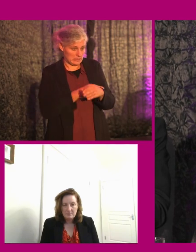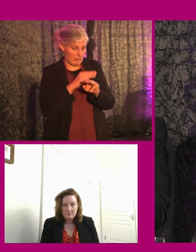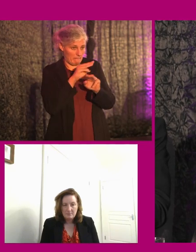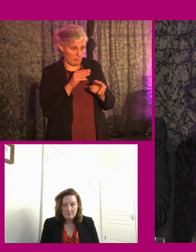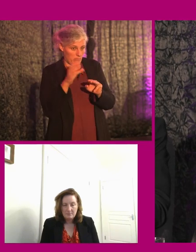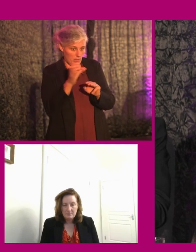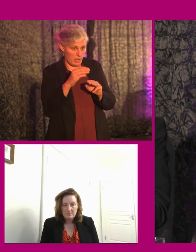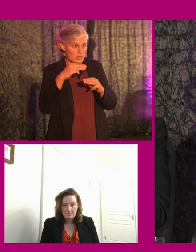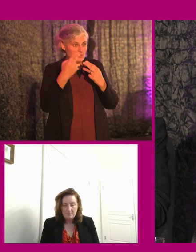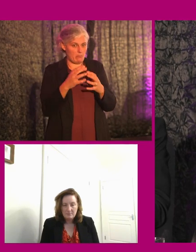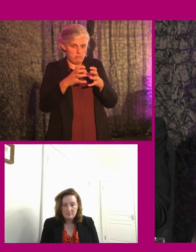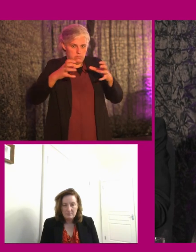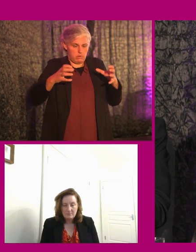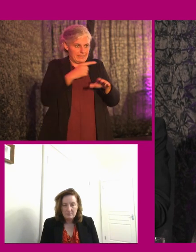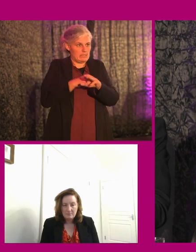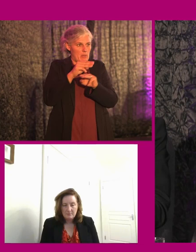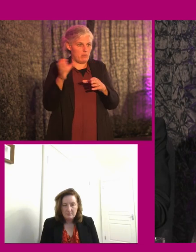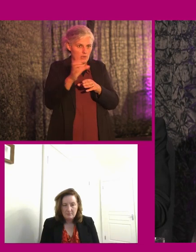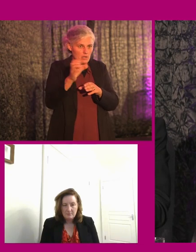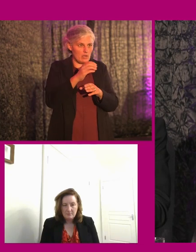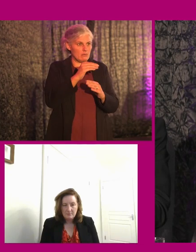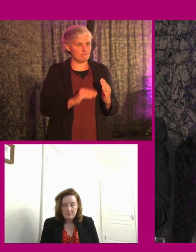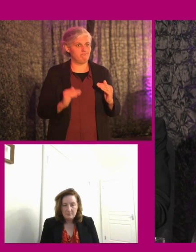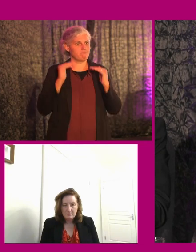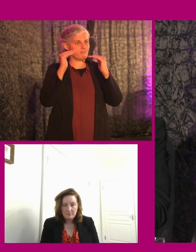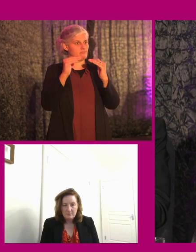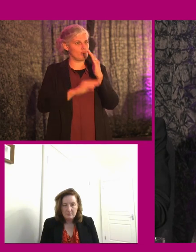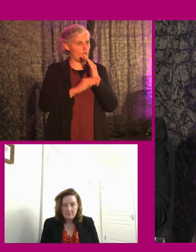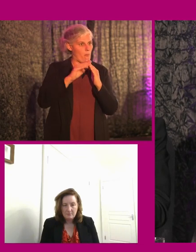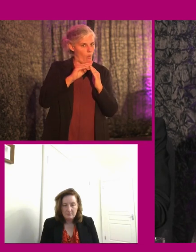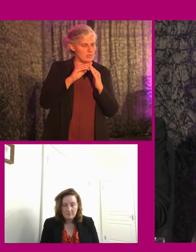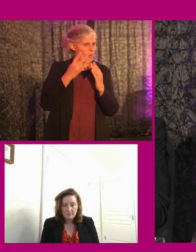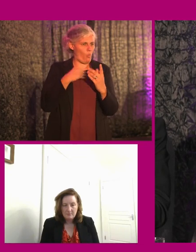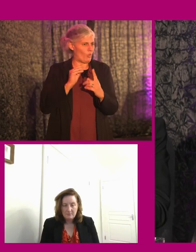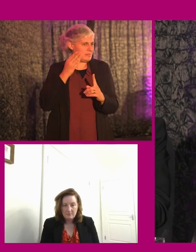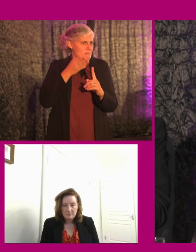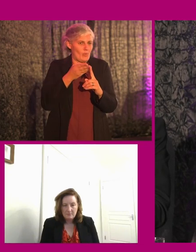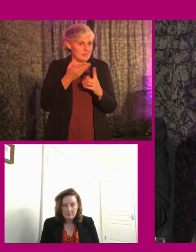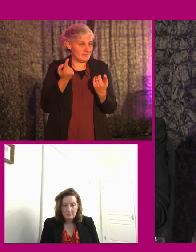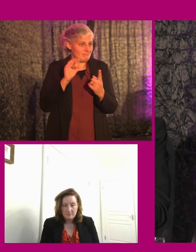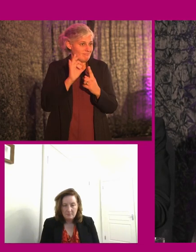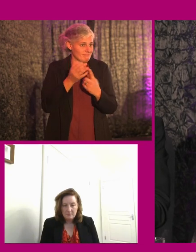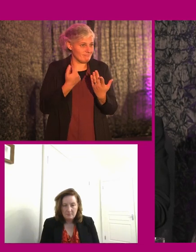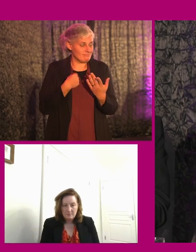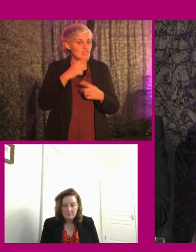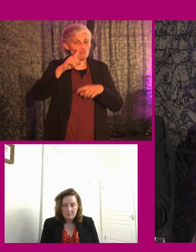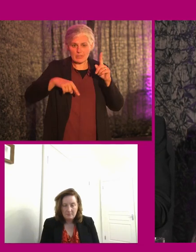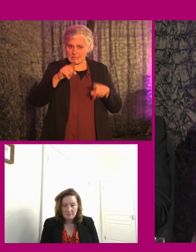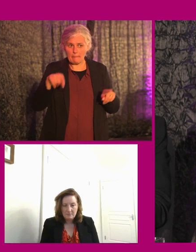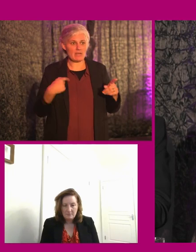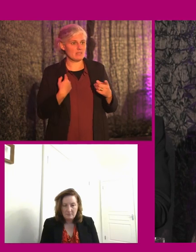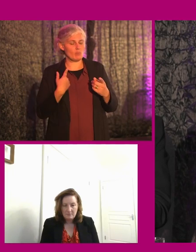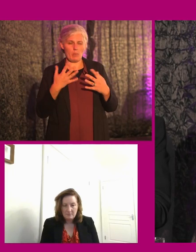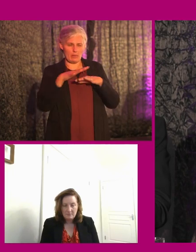numbers or being promoted at the hierarchy, what's the point? You know, it is literally nothing more than diversity, you know, diversity washing